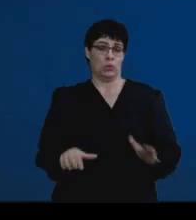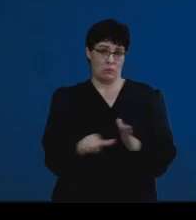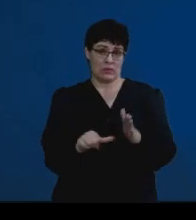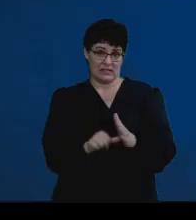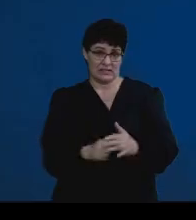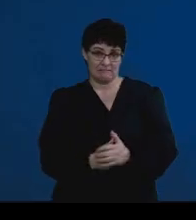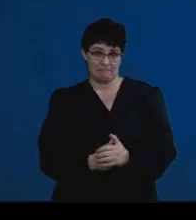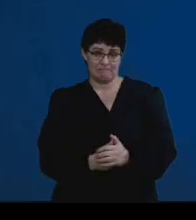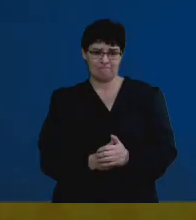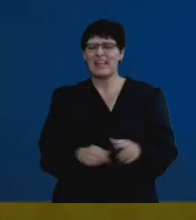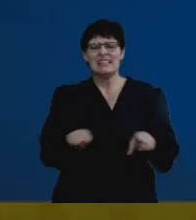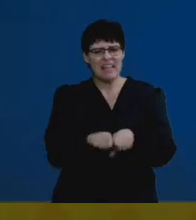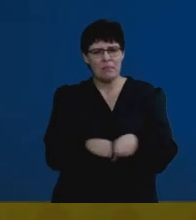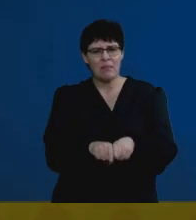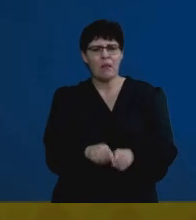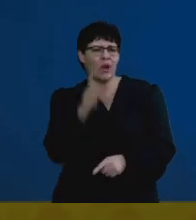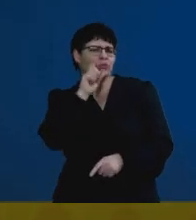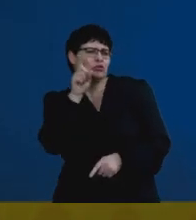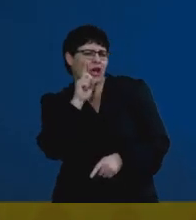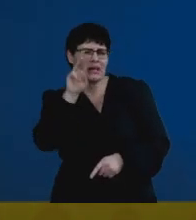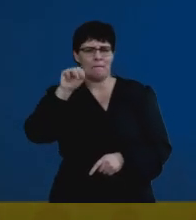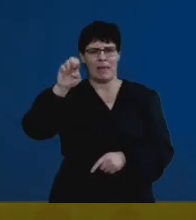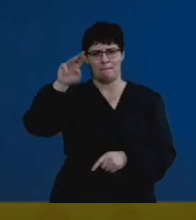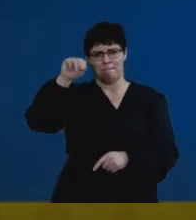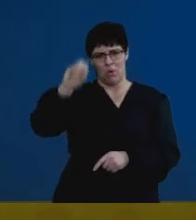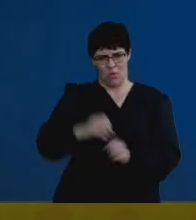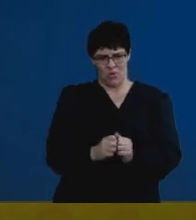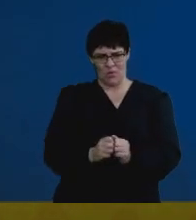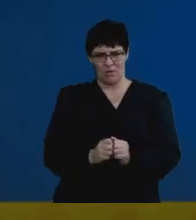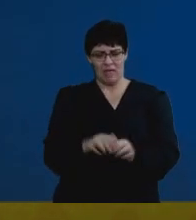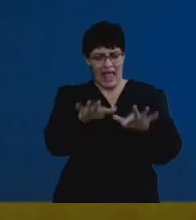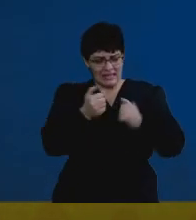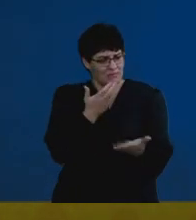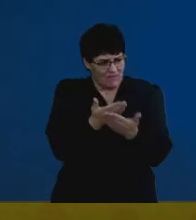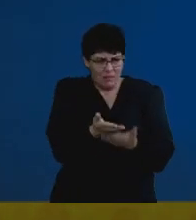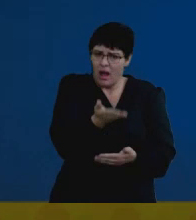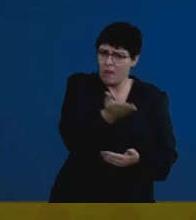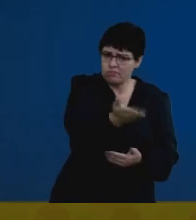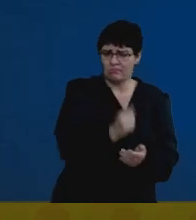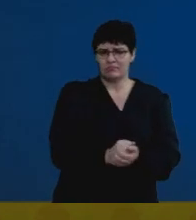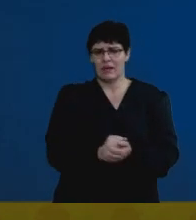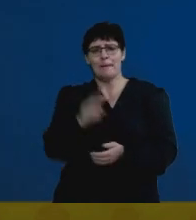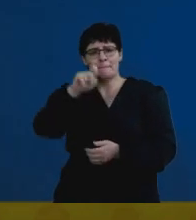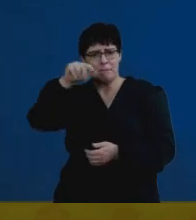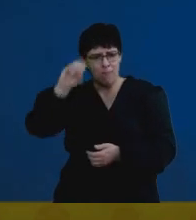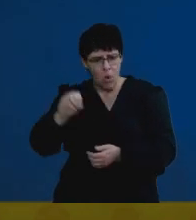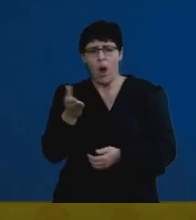It's also important that you check the memo. All these exams are available. Memos are available. It's pointless